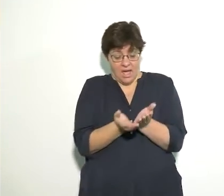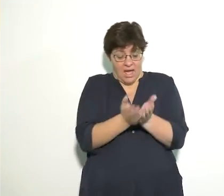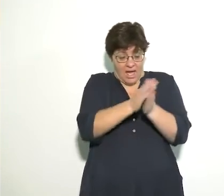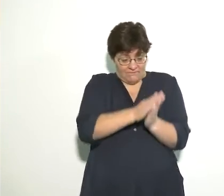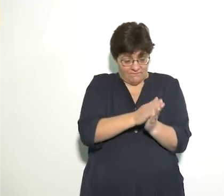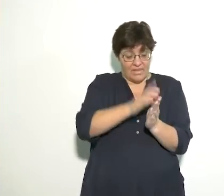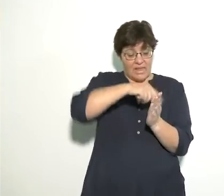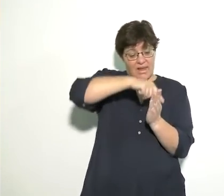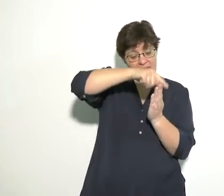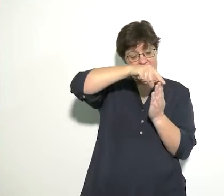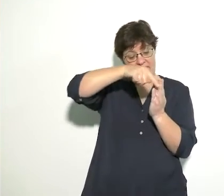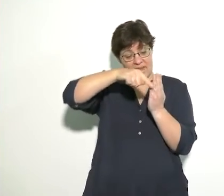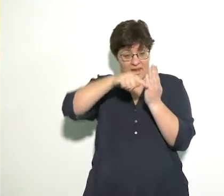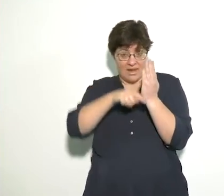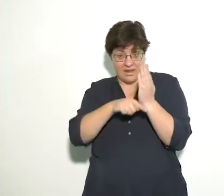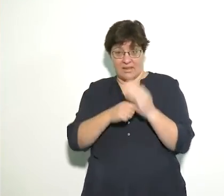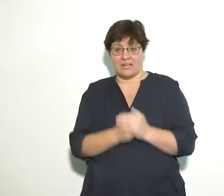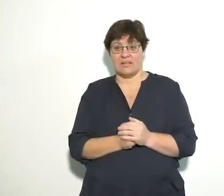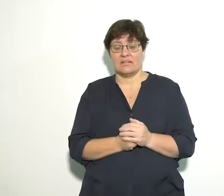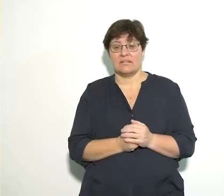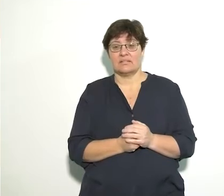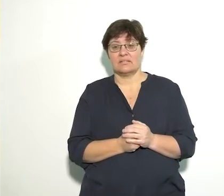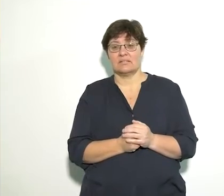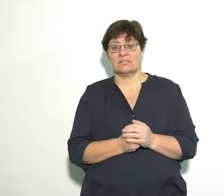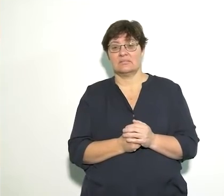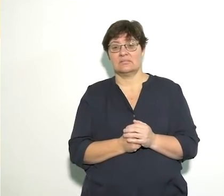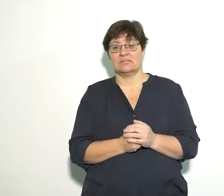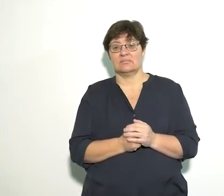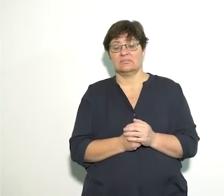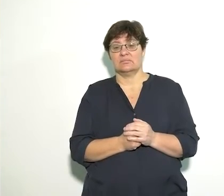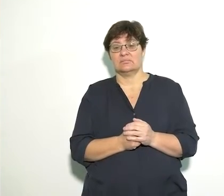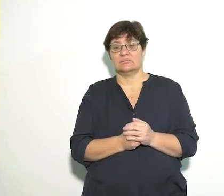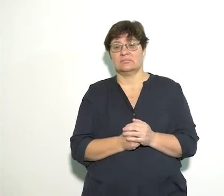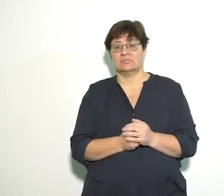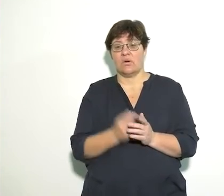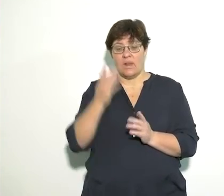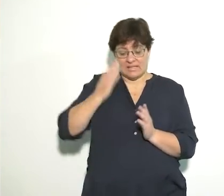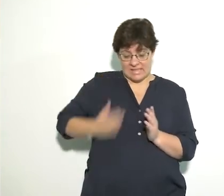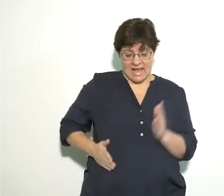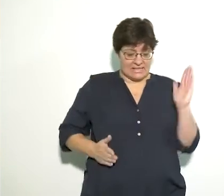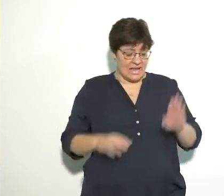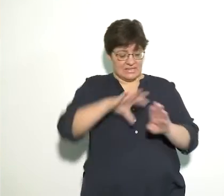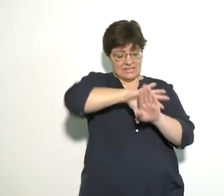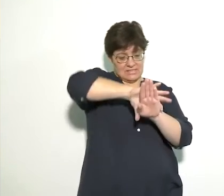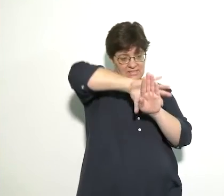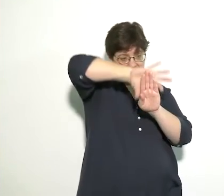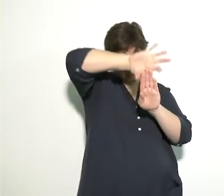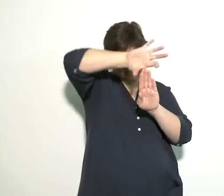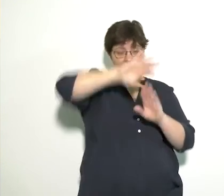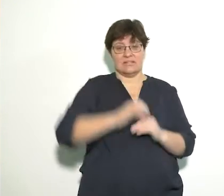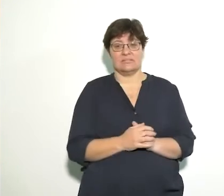half and trace the end of your sock on your page, only tracing the sides of your sock.